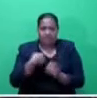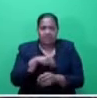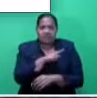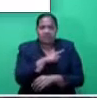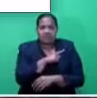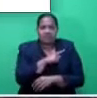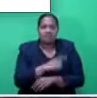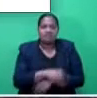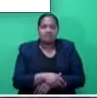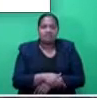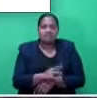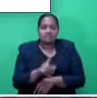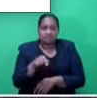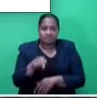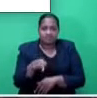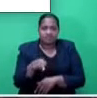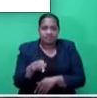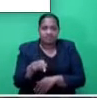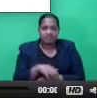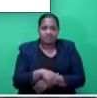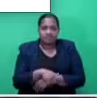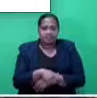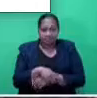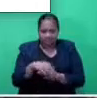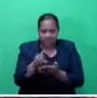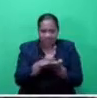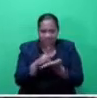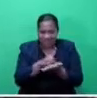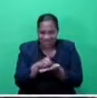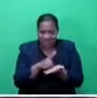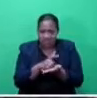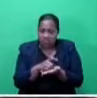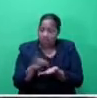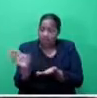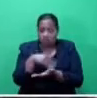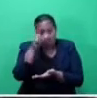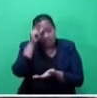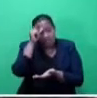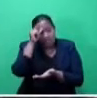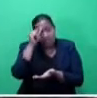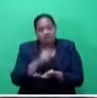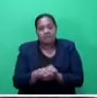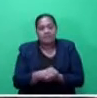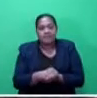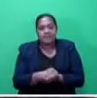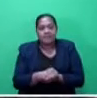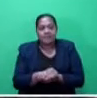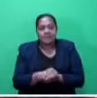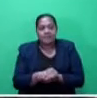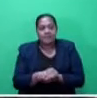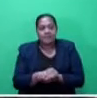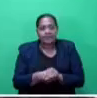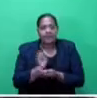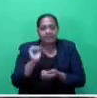to the current COVID-19 pandemic. Provide relief for Fijians during these trying times and of